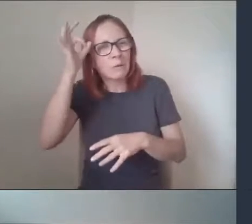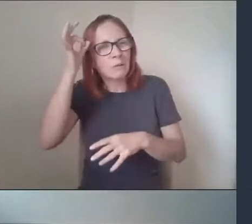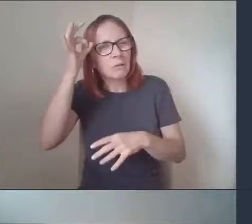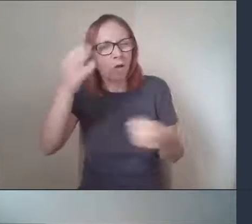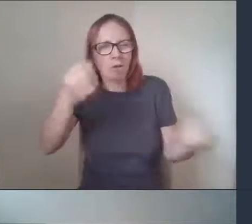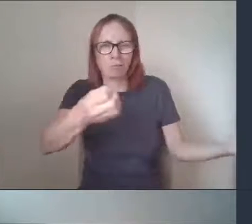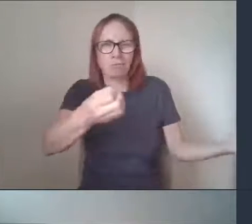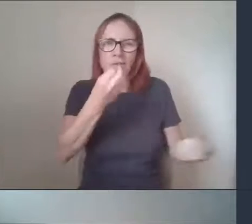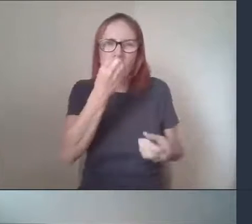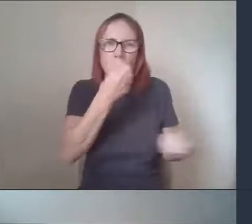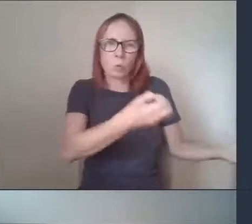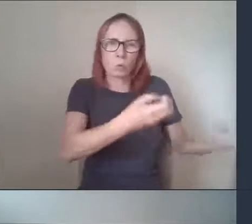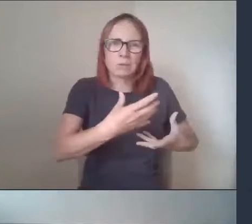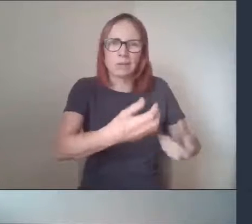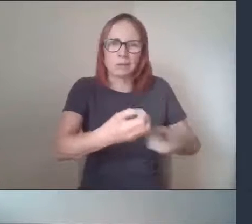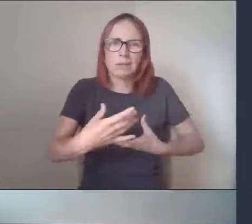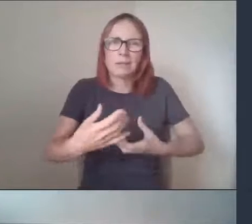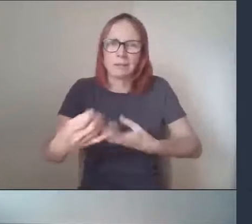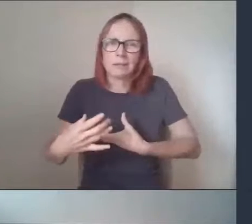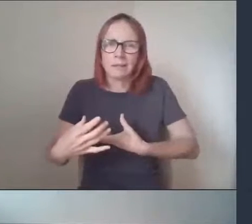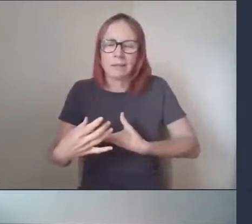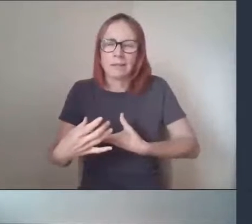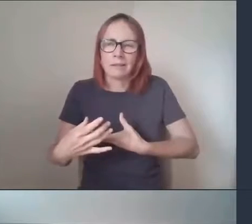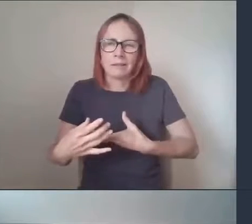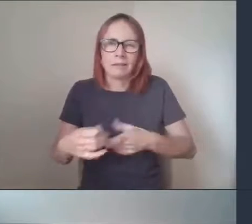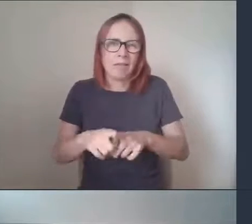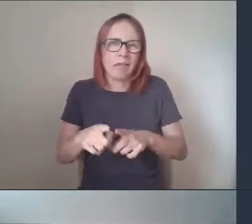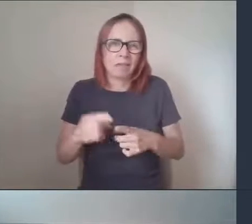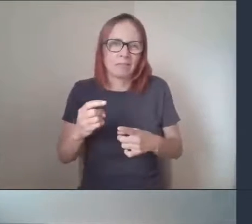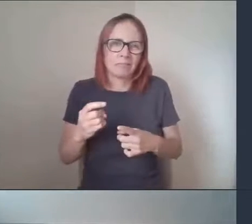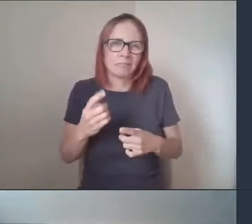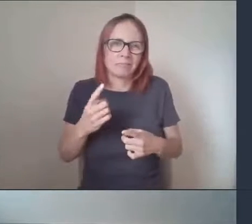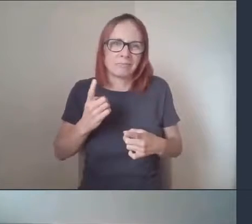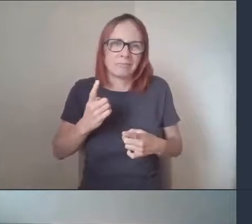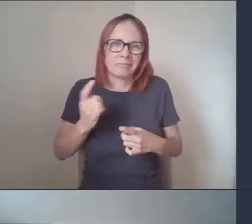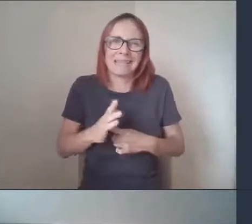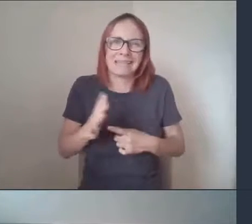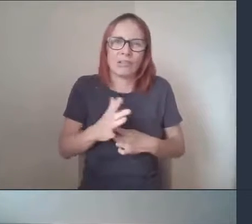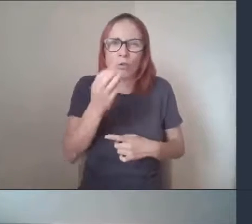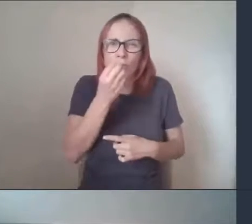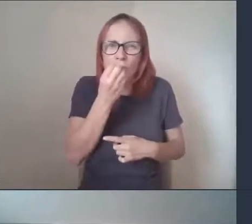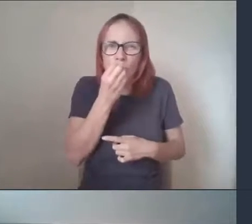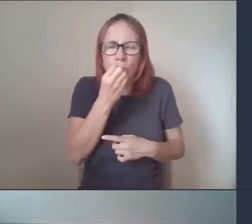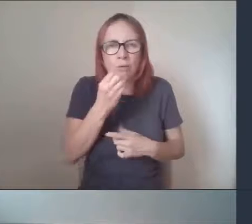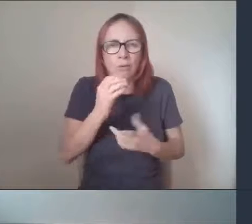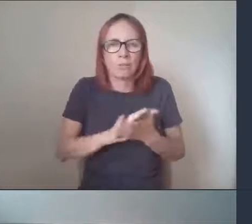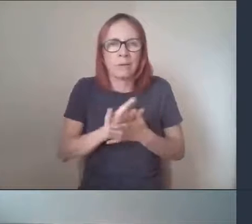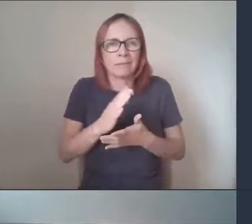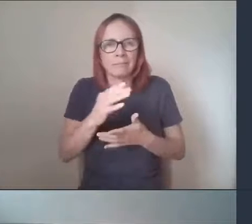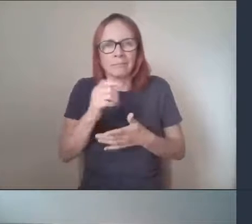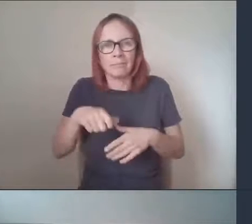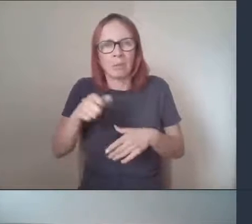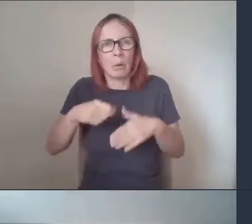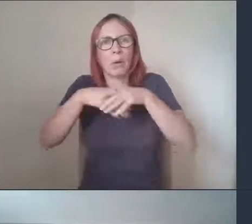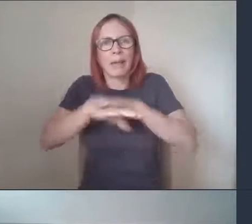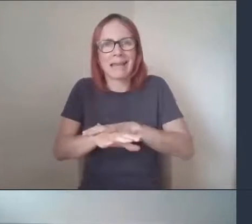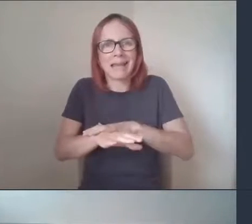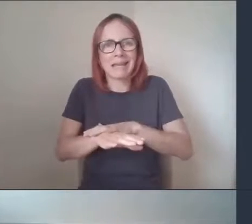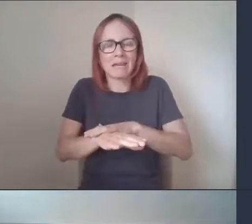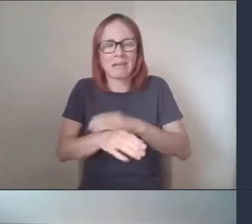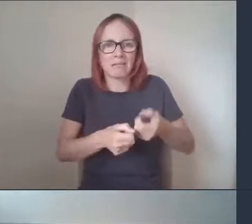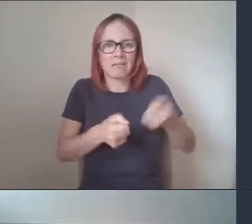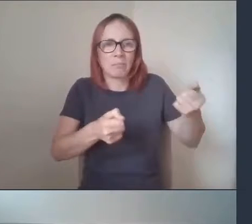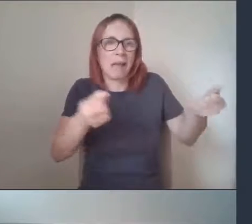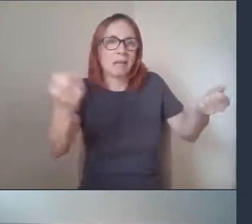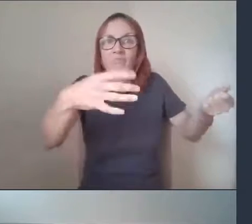cupboard essentials. So the community can just come along and take what they need. And if it stops someone having to get on a